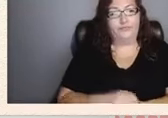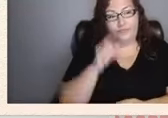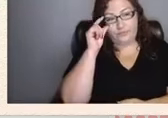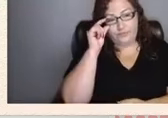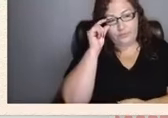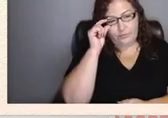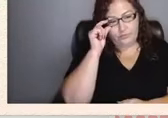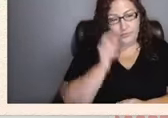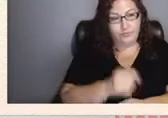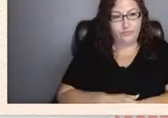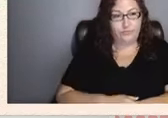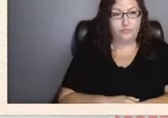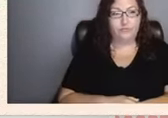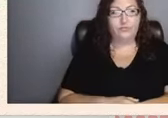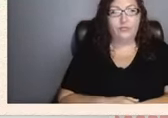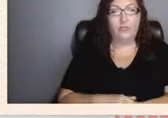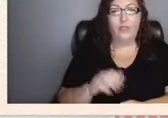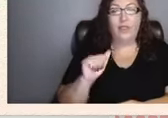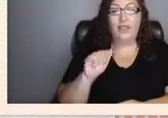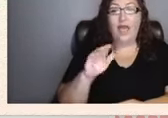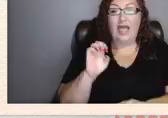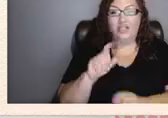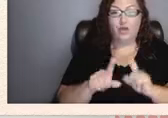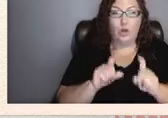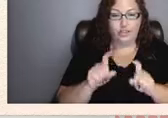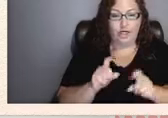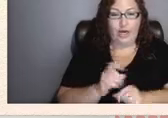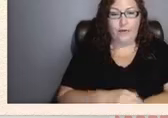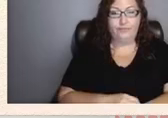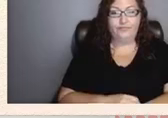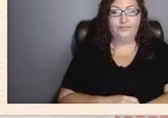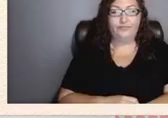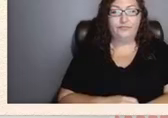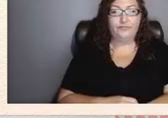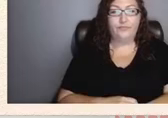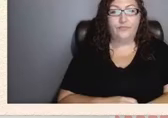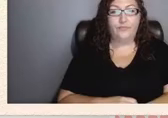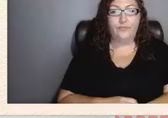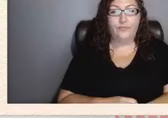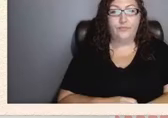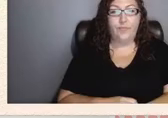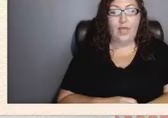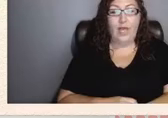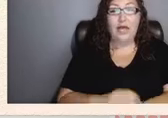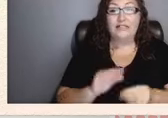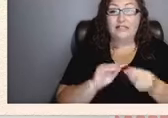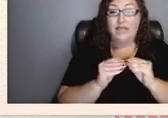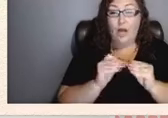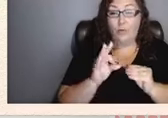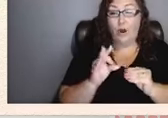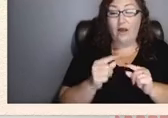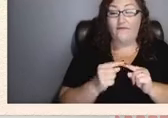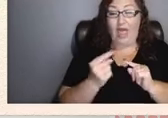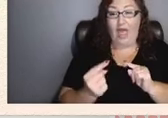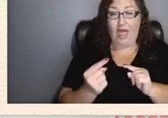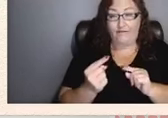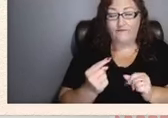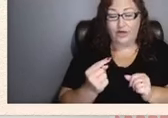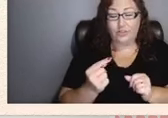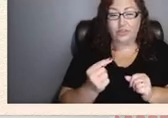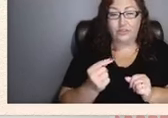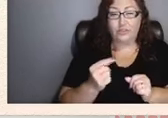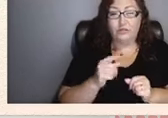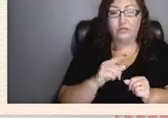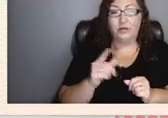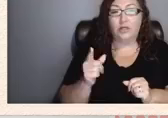the ACE questionnaire as the number of adverse childhood experiences increases